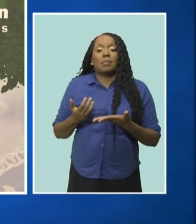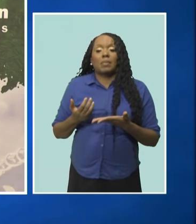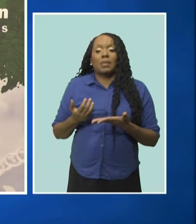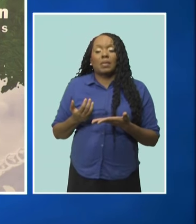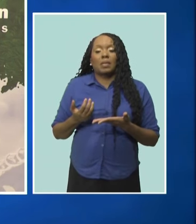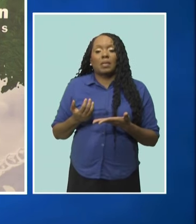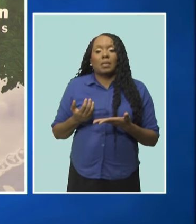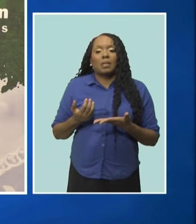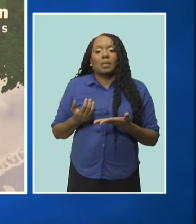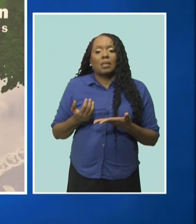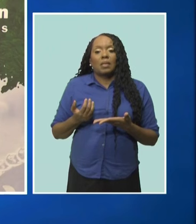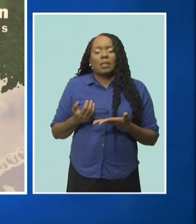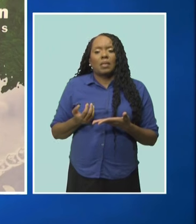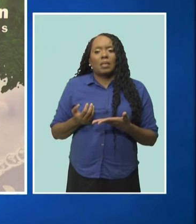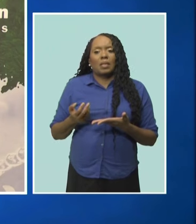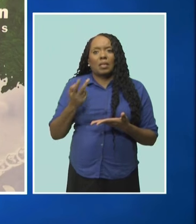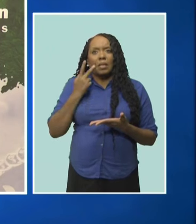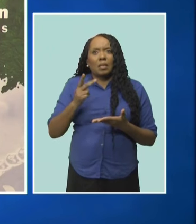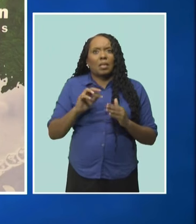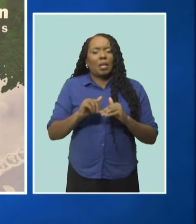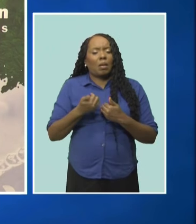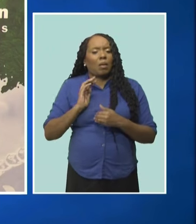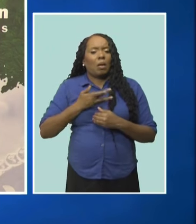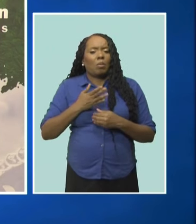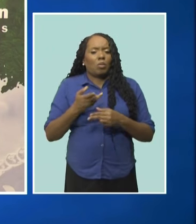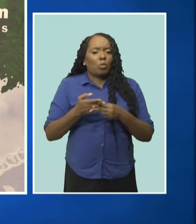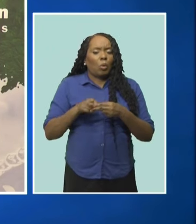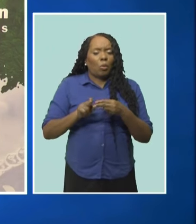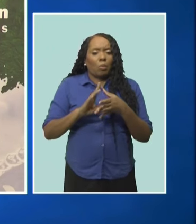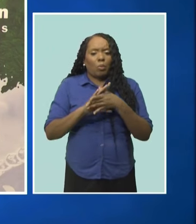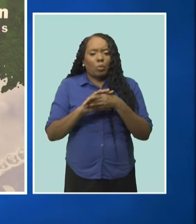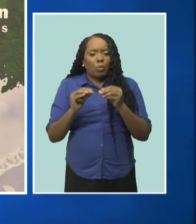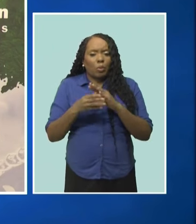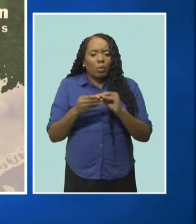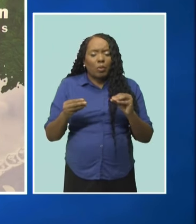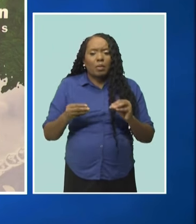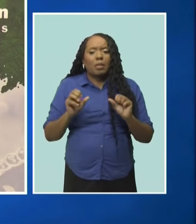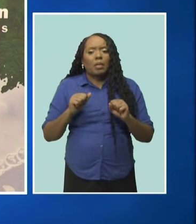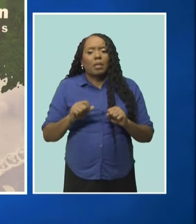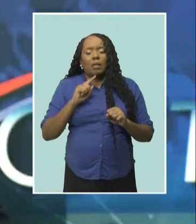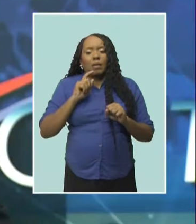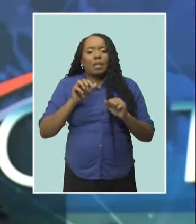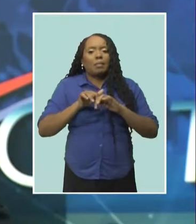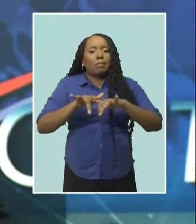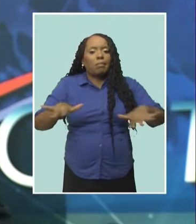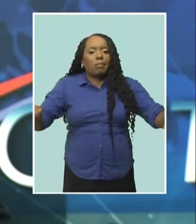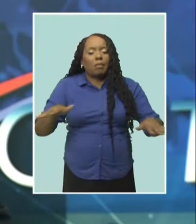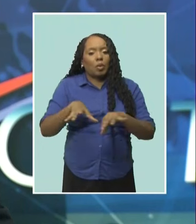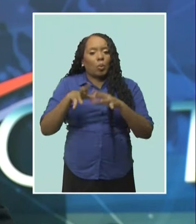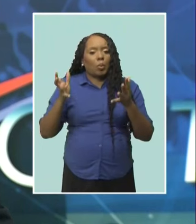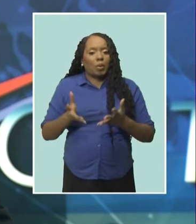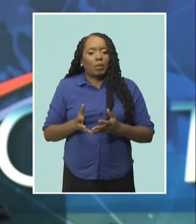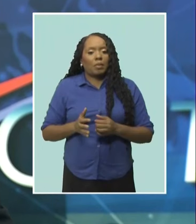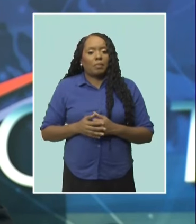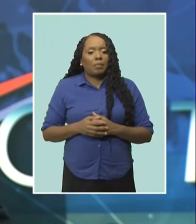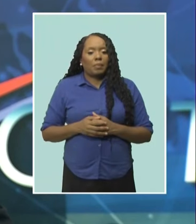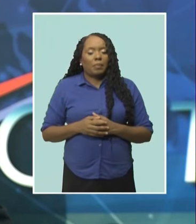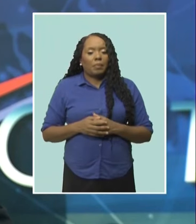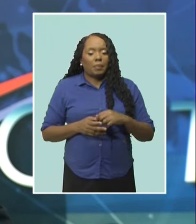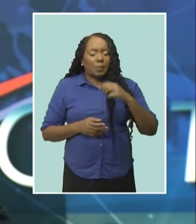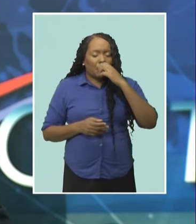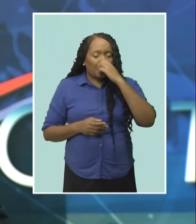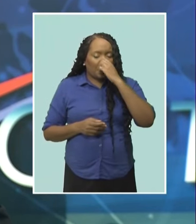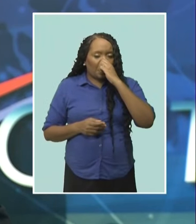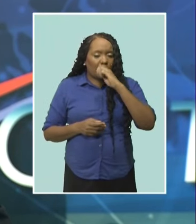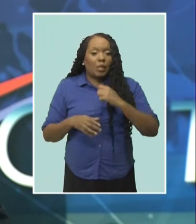how we can make our shorts a little more global. Children in need are again the